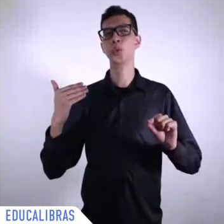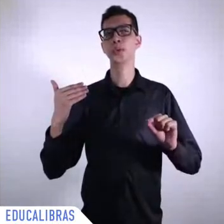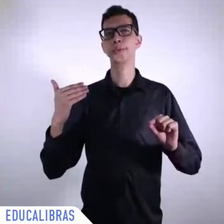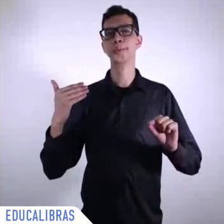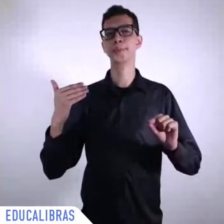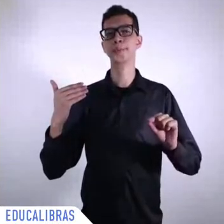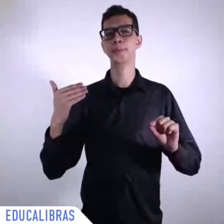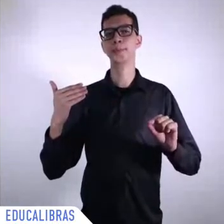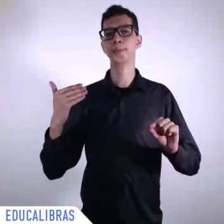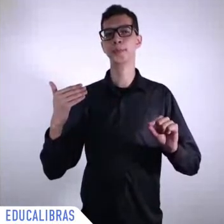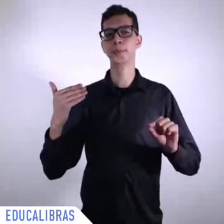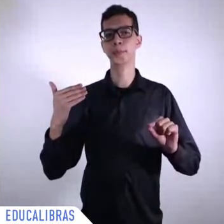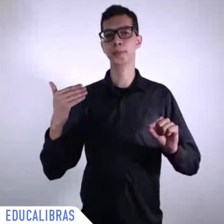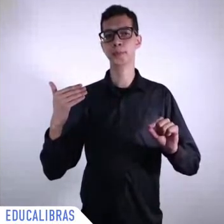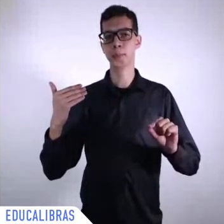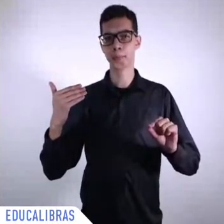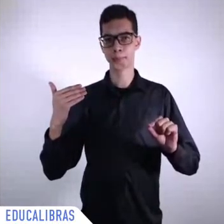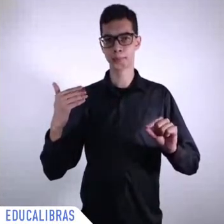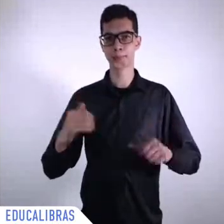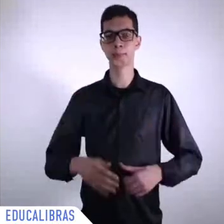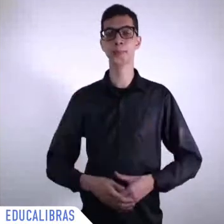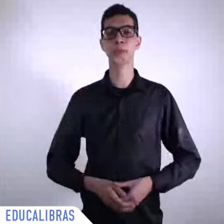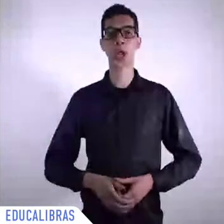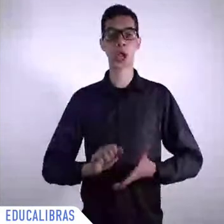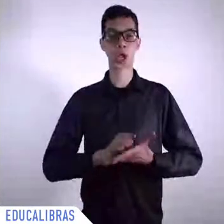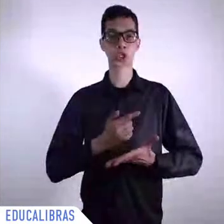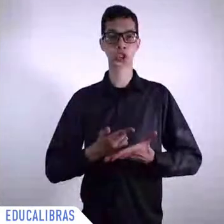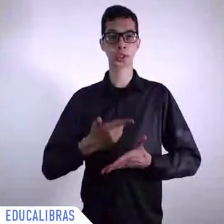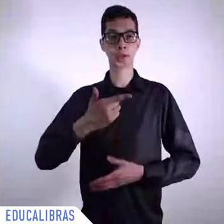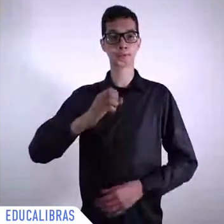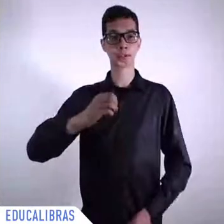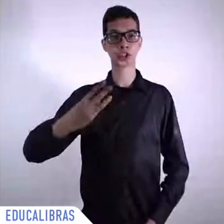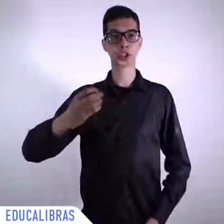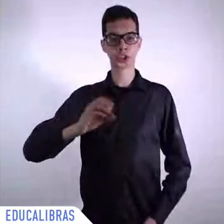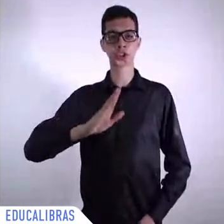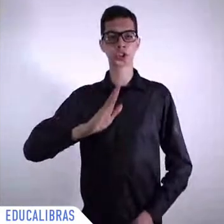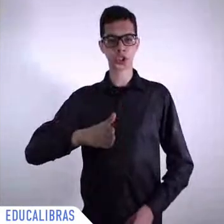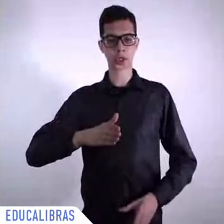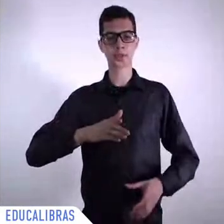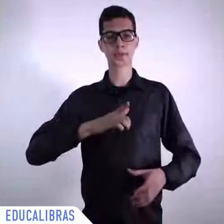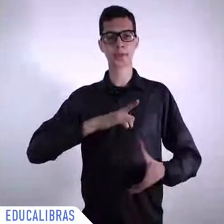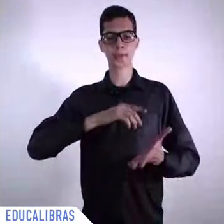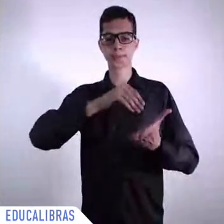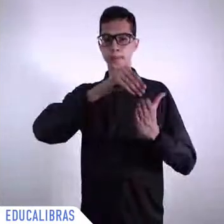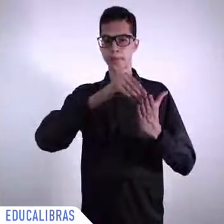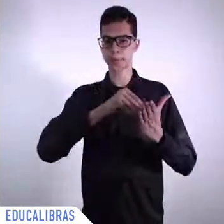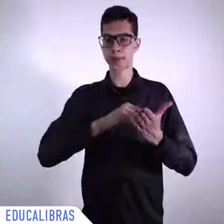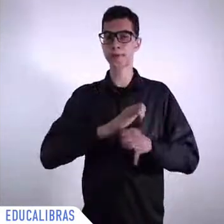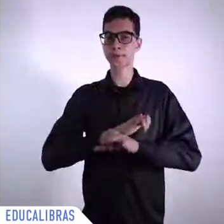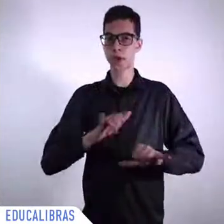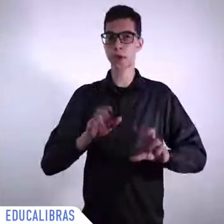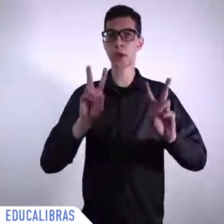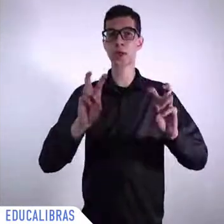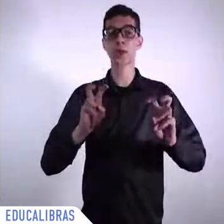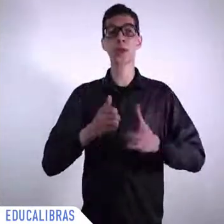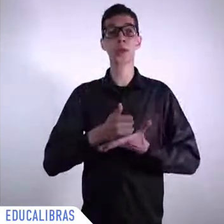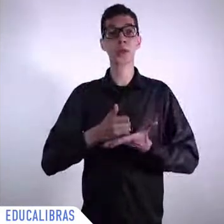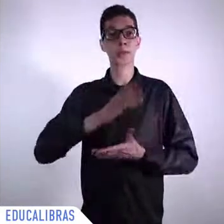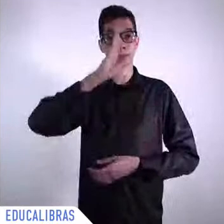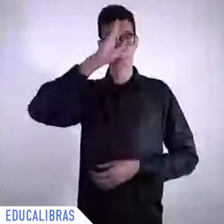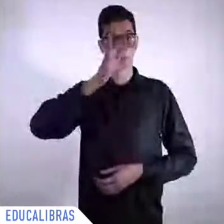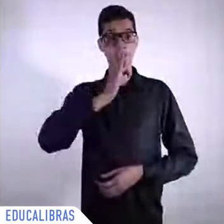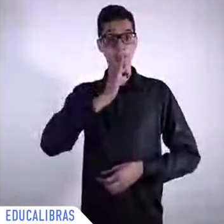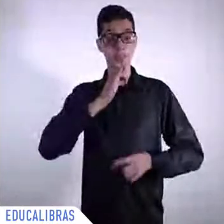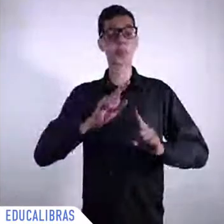the specific question well it's difficult to say who can be more strategic partner I